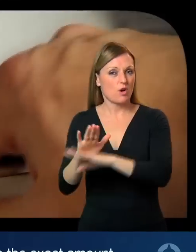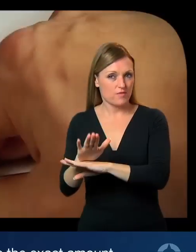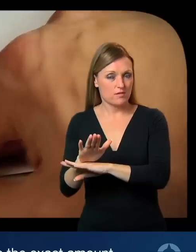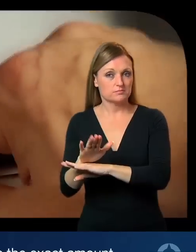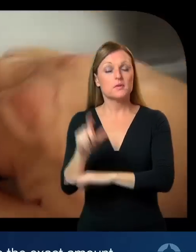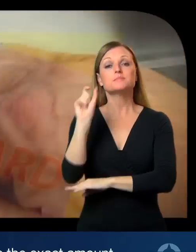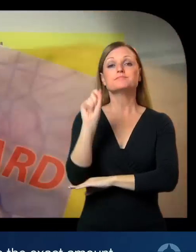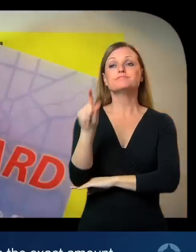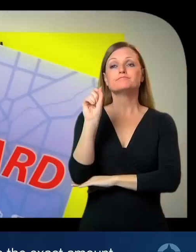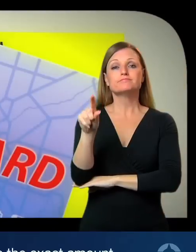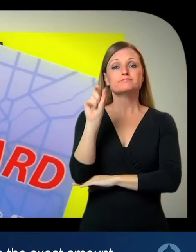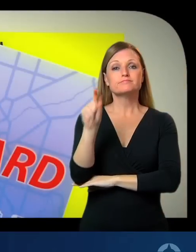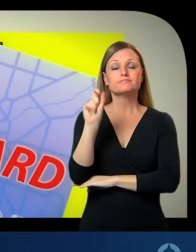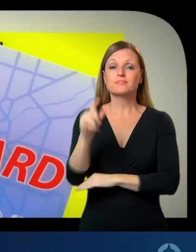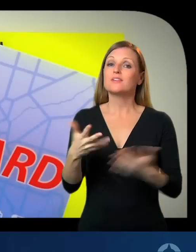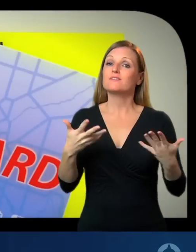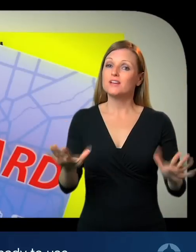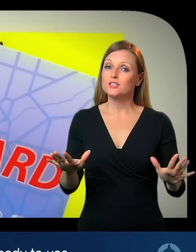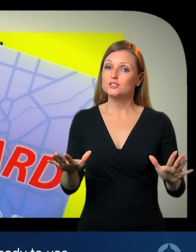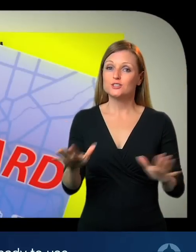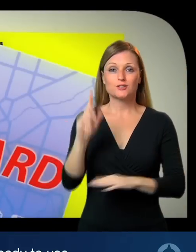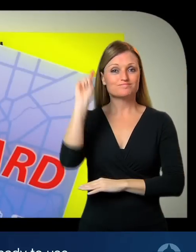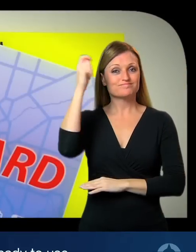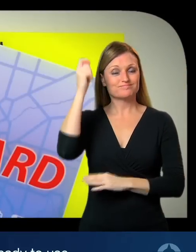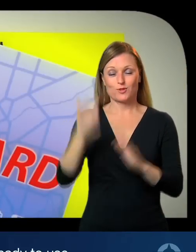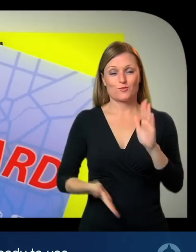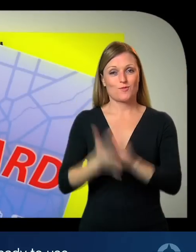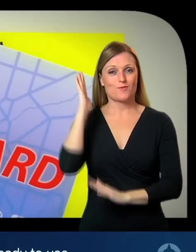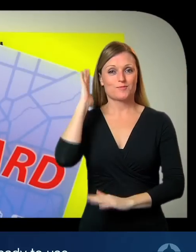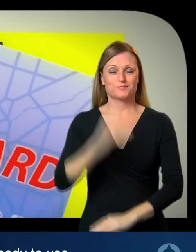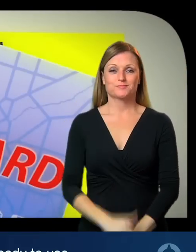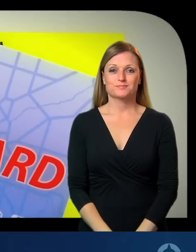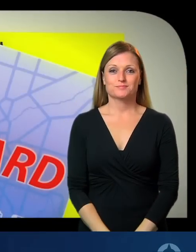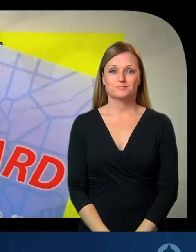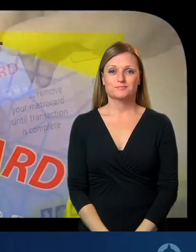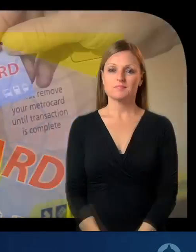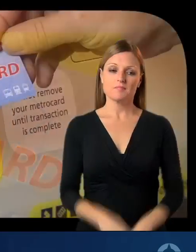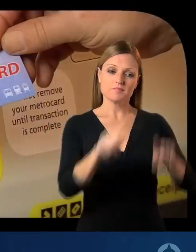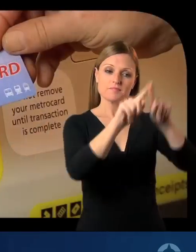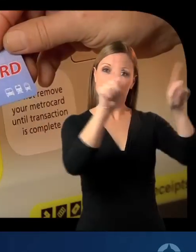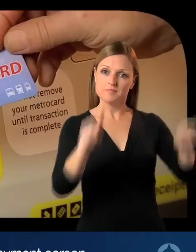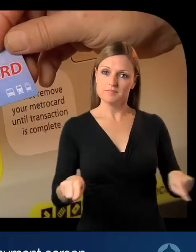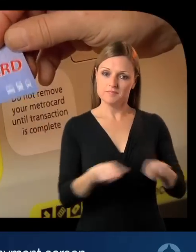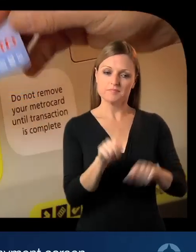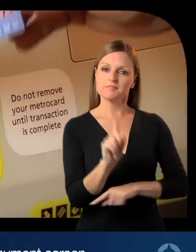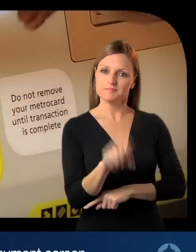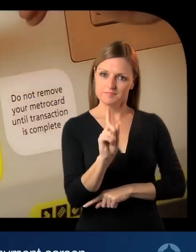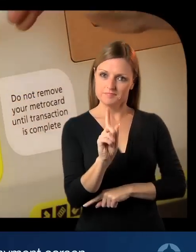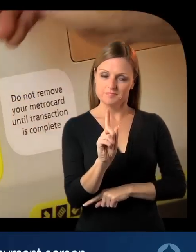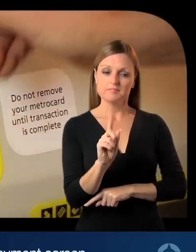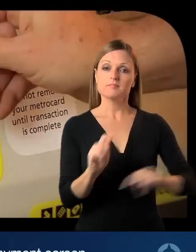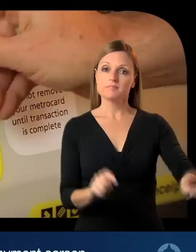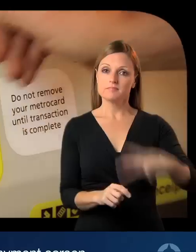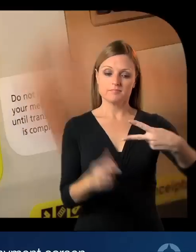if you don't have the exact amount. Your card is now recharged and ready to use. To recharge